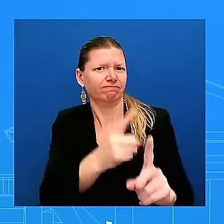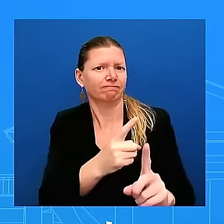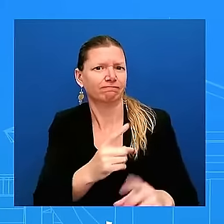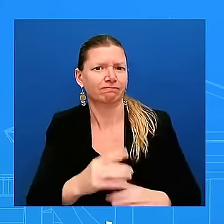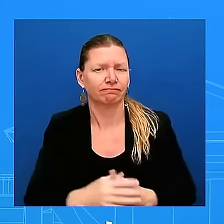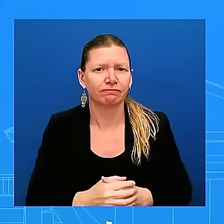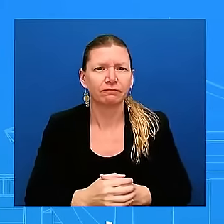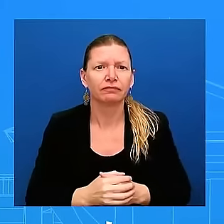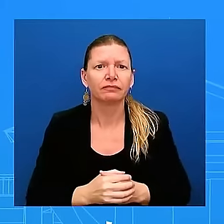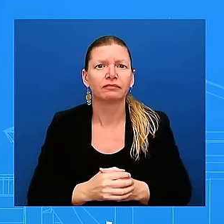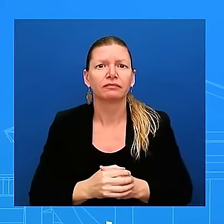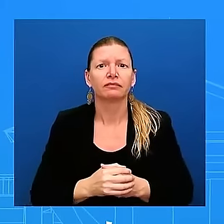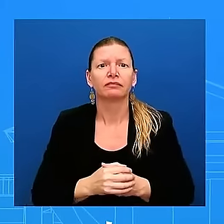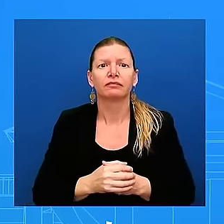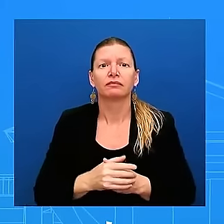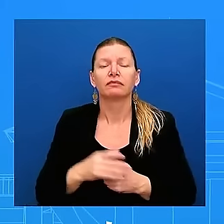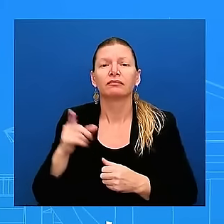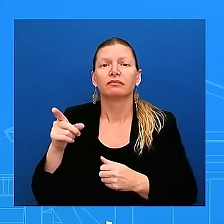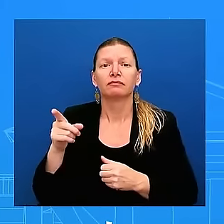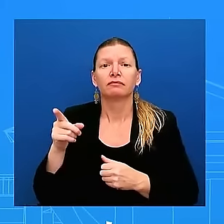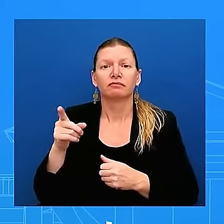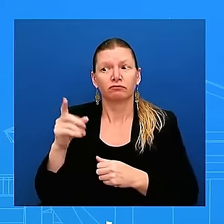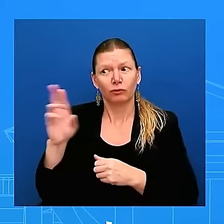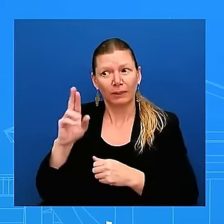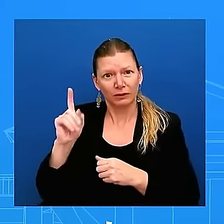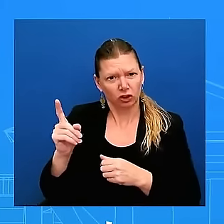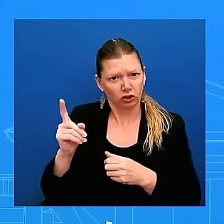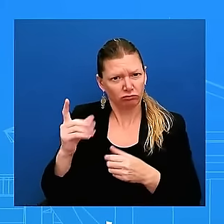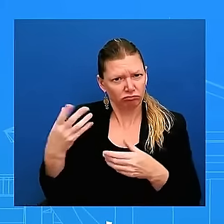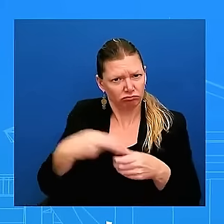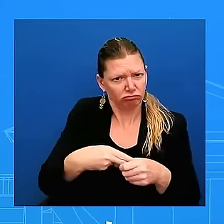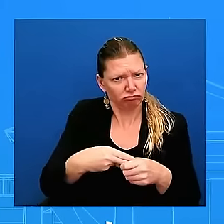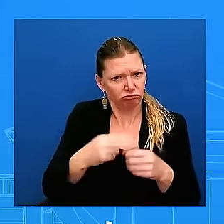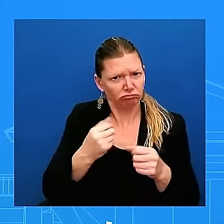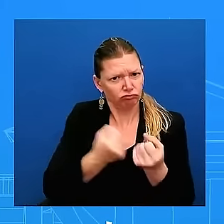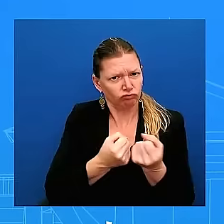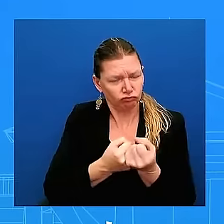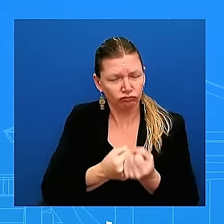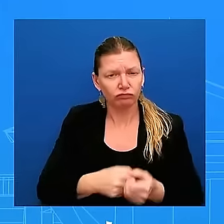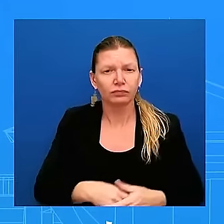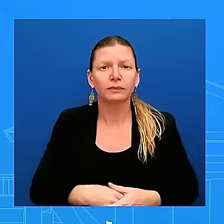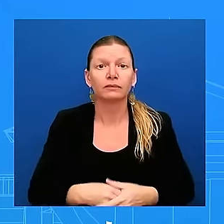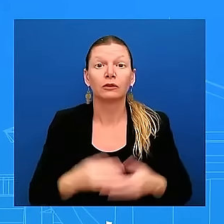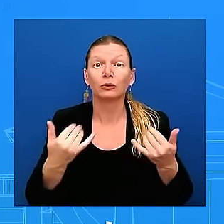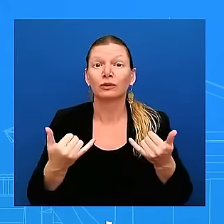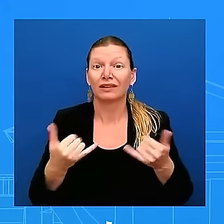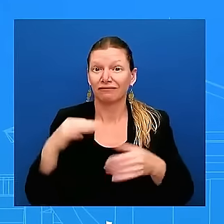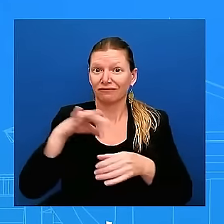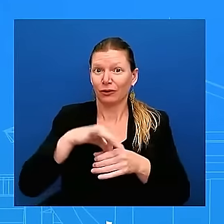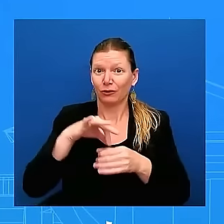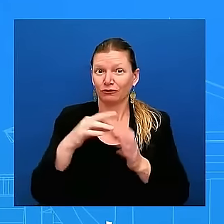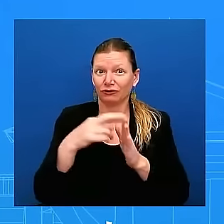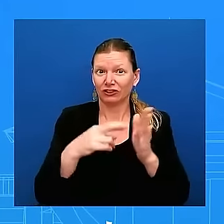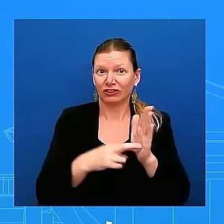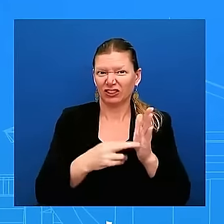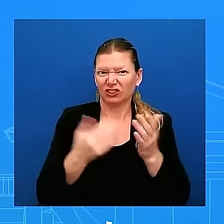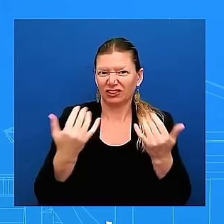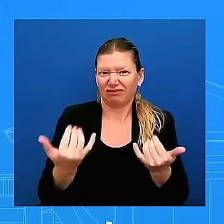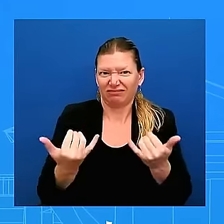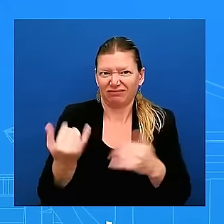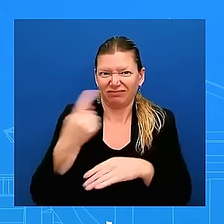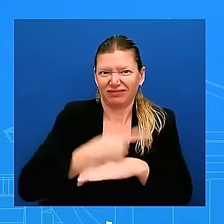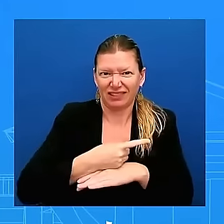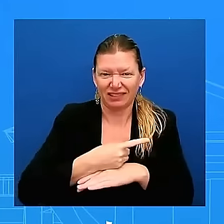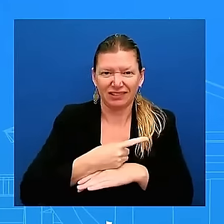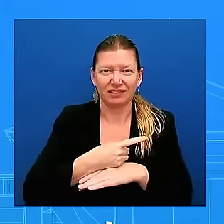getting into politics from here we can all recognize the importance of the right to vote and have that vote counted